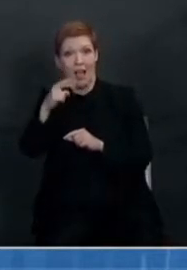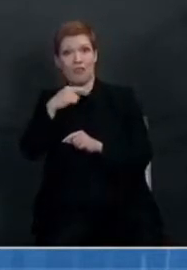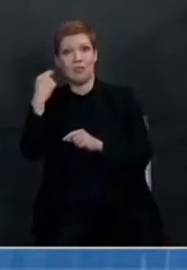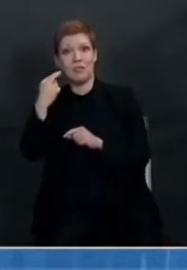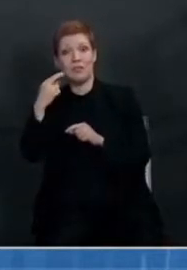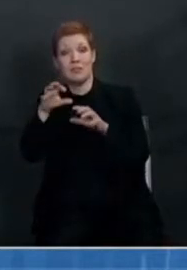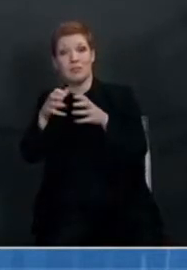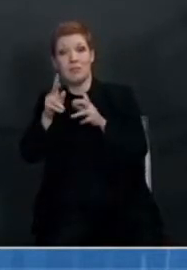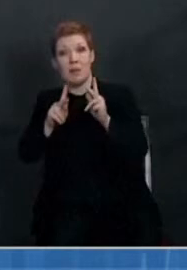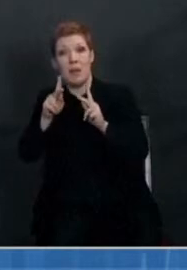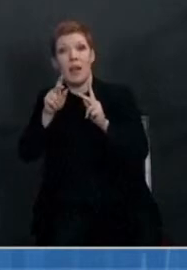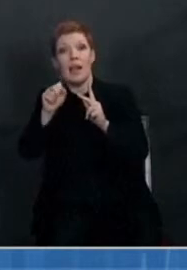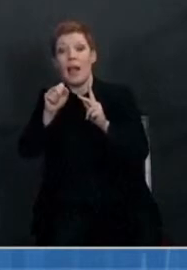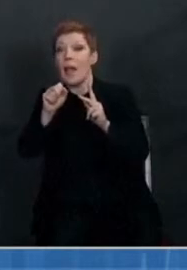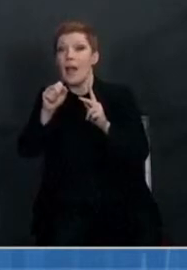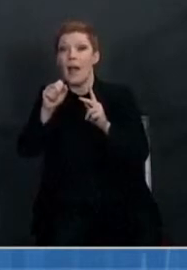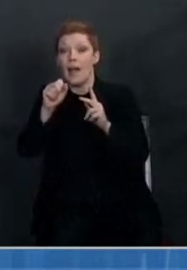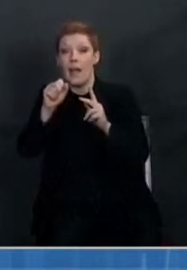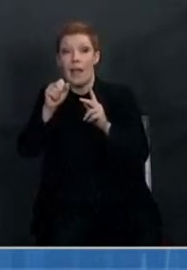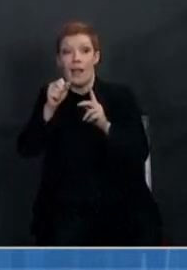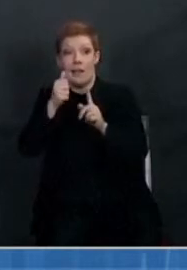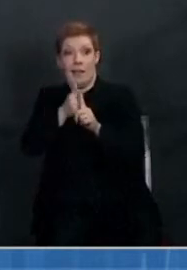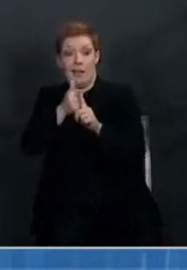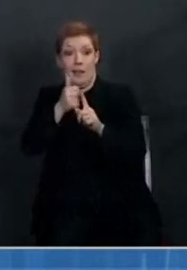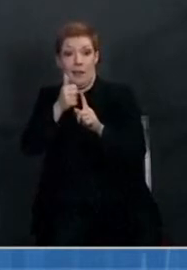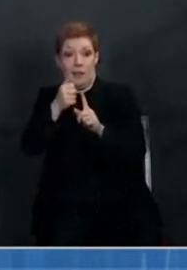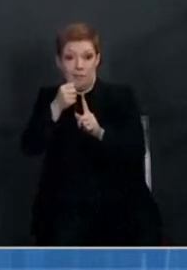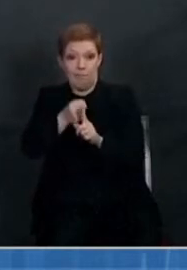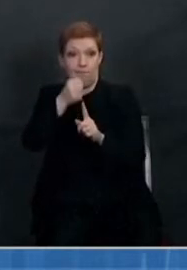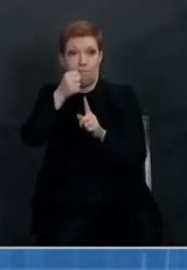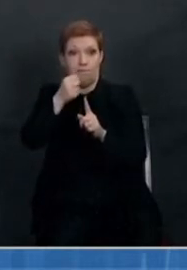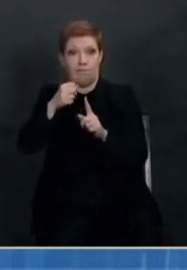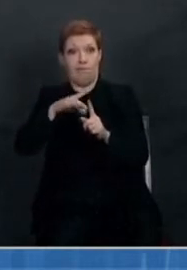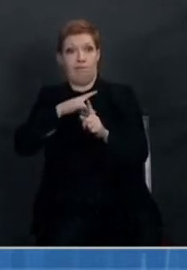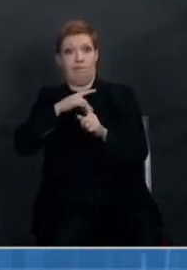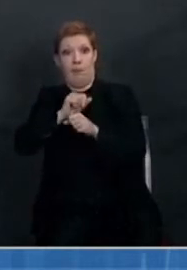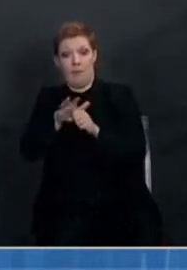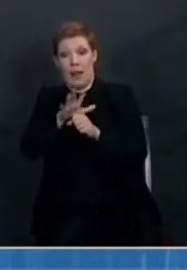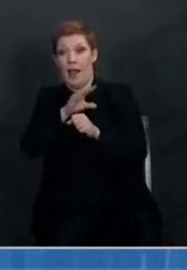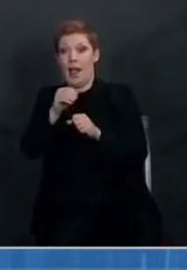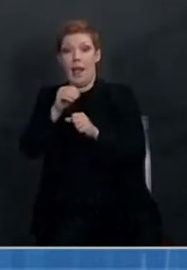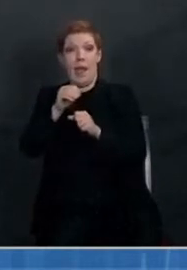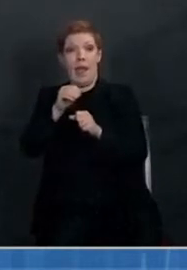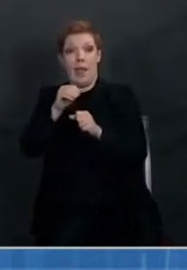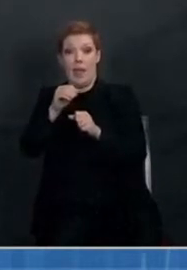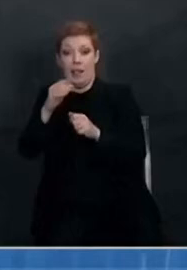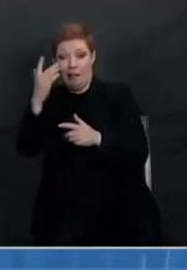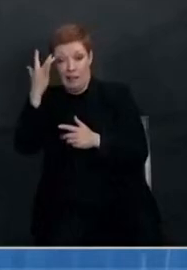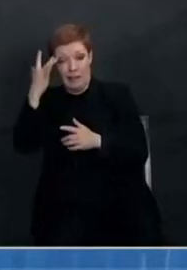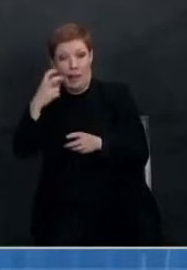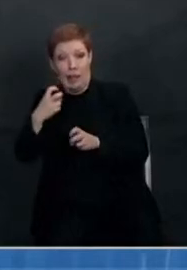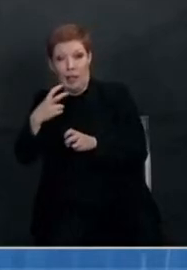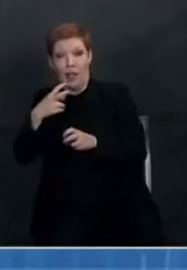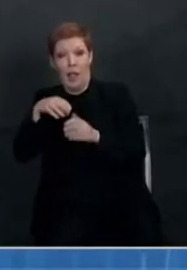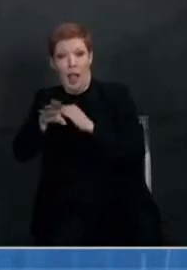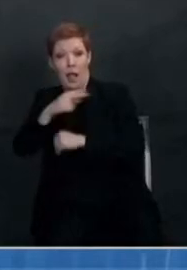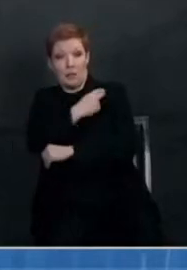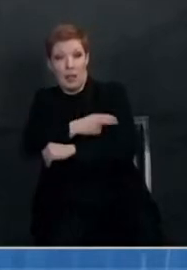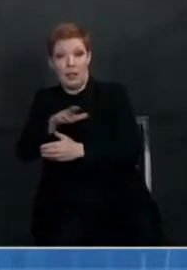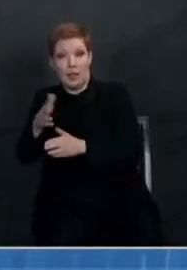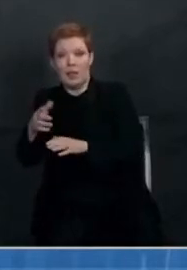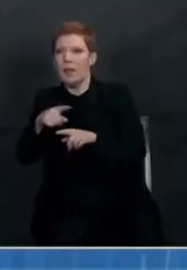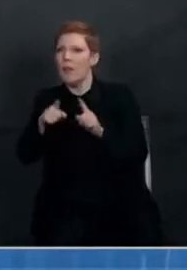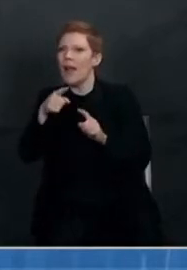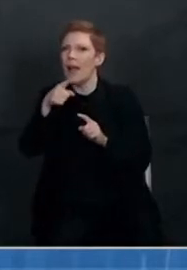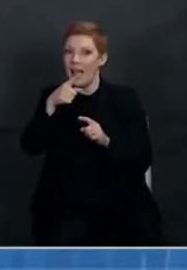who we need to assist in getting the vaccines to. We can't do that, as Dr. Nunez Smith so eloquently put it, until we have